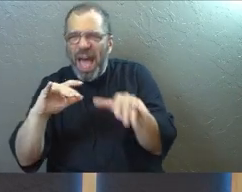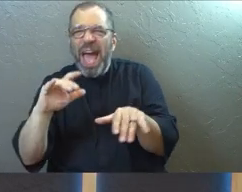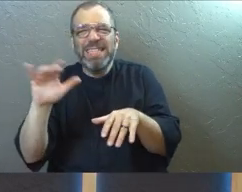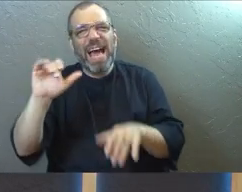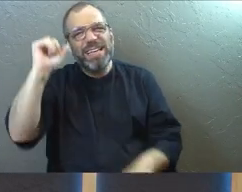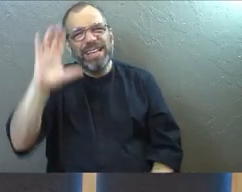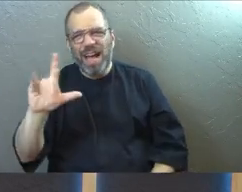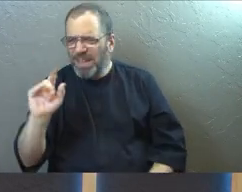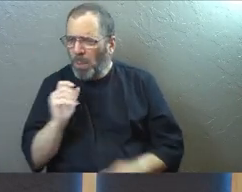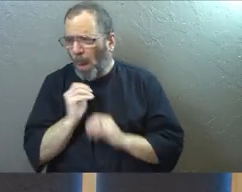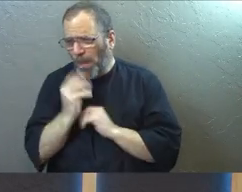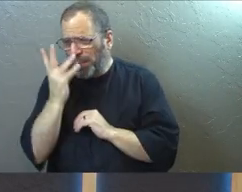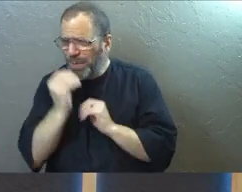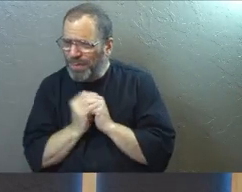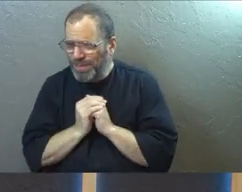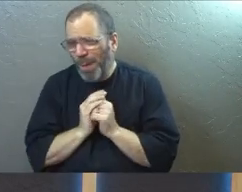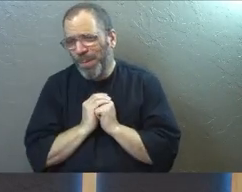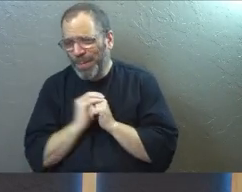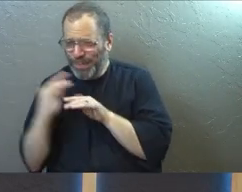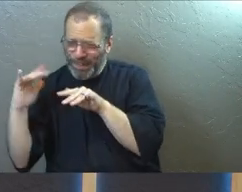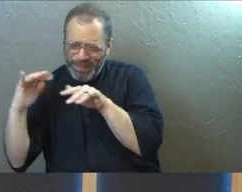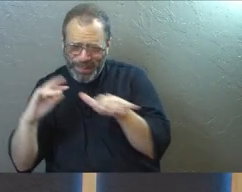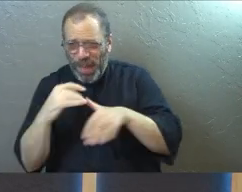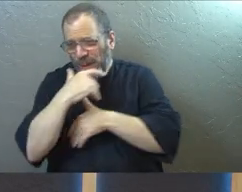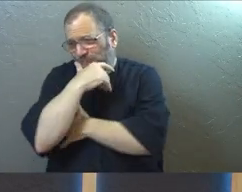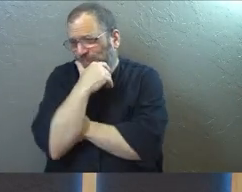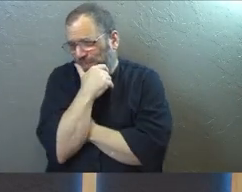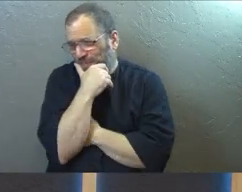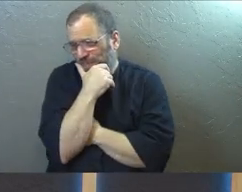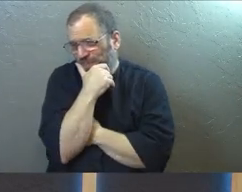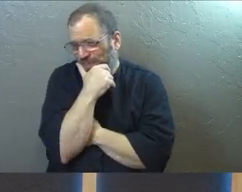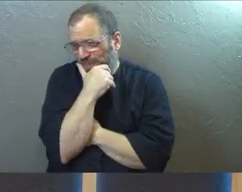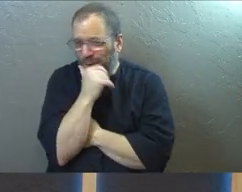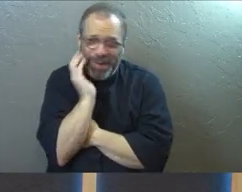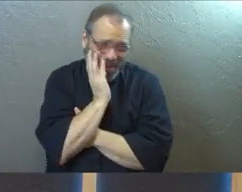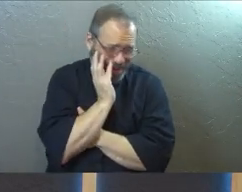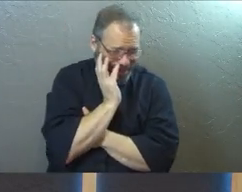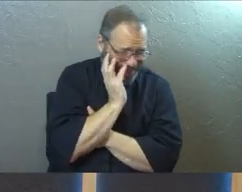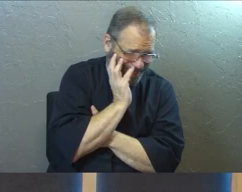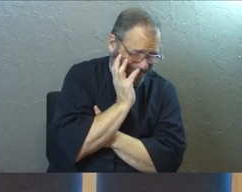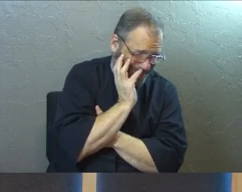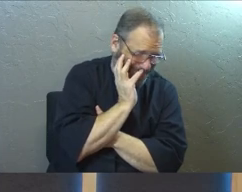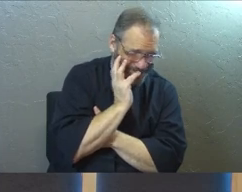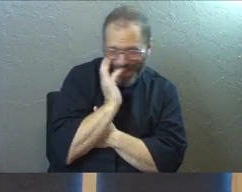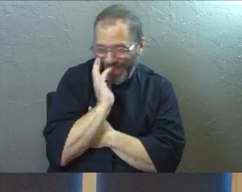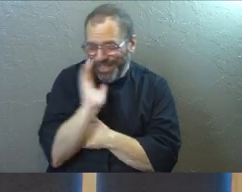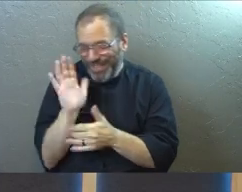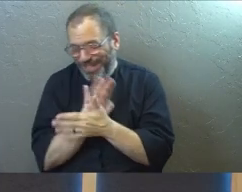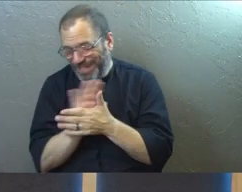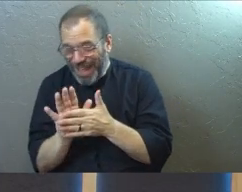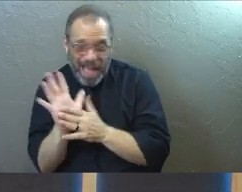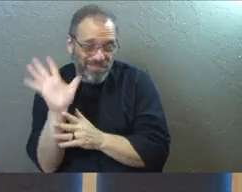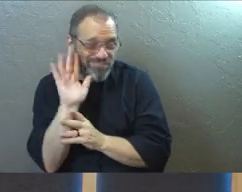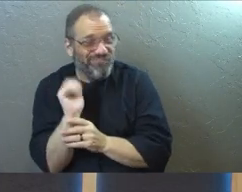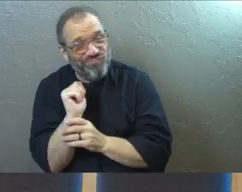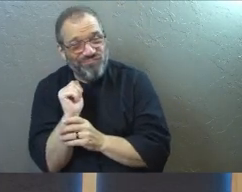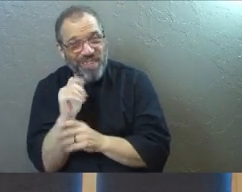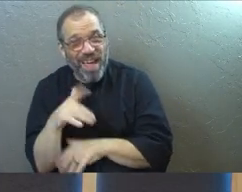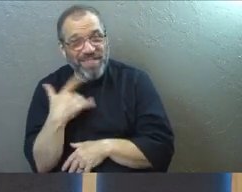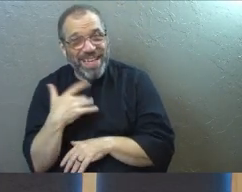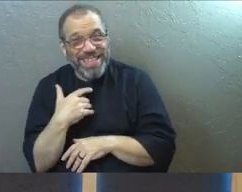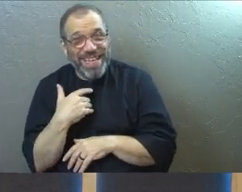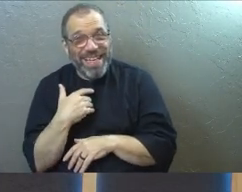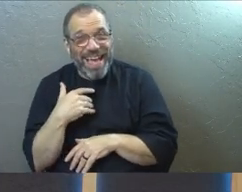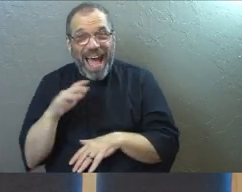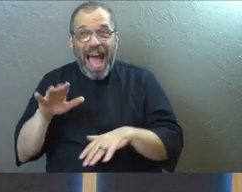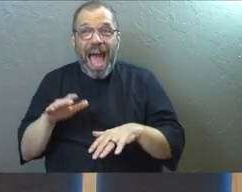love. And we're like, I'm going to pause here for a second and appreciate this little stream. And it's kind of nice. Sounds nice. But then